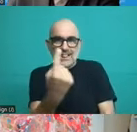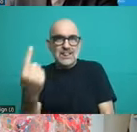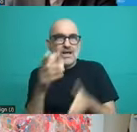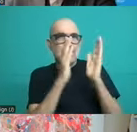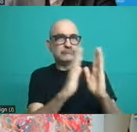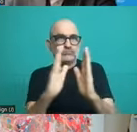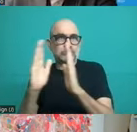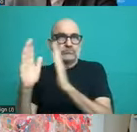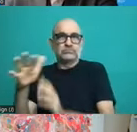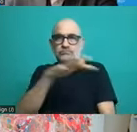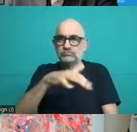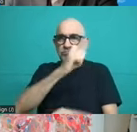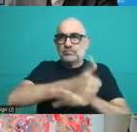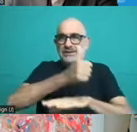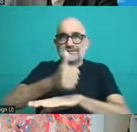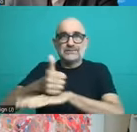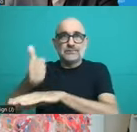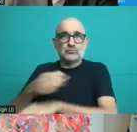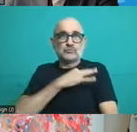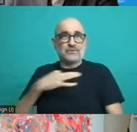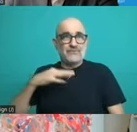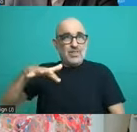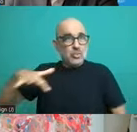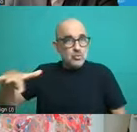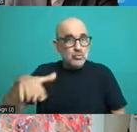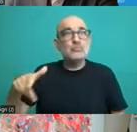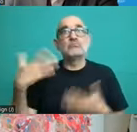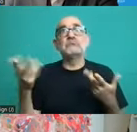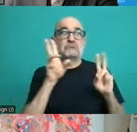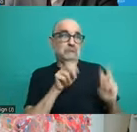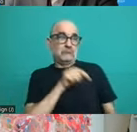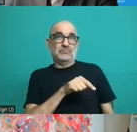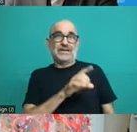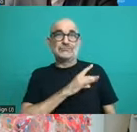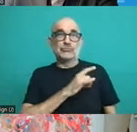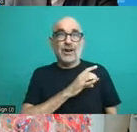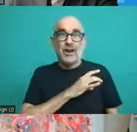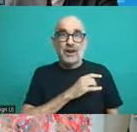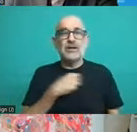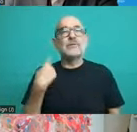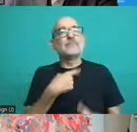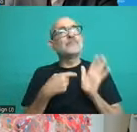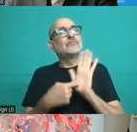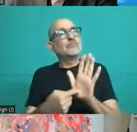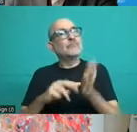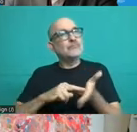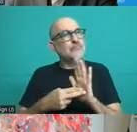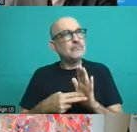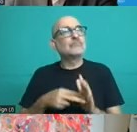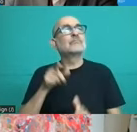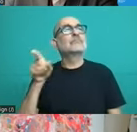these are the ISAPRs in Peru, these are the EPSs and the